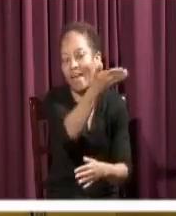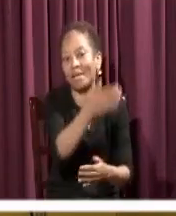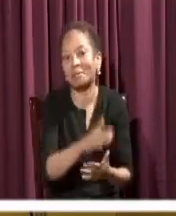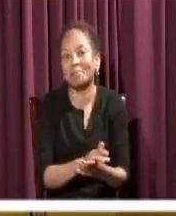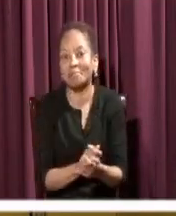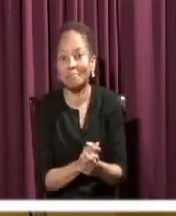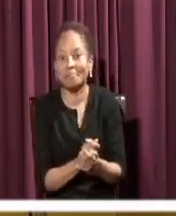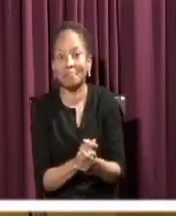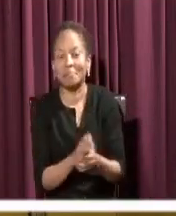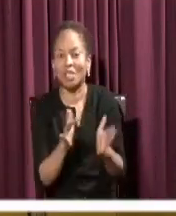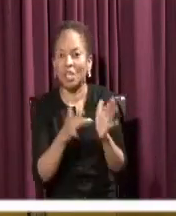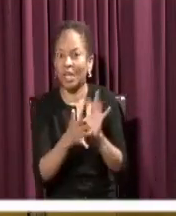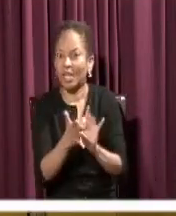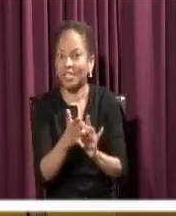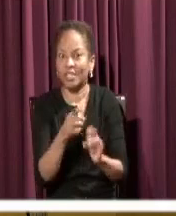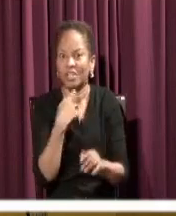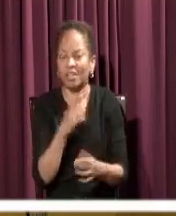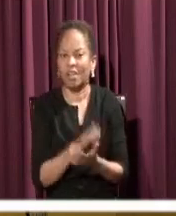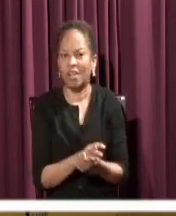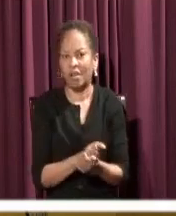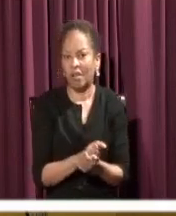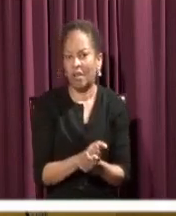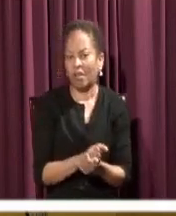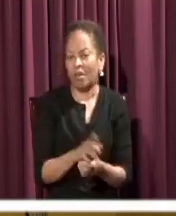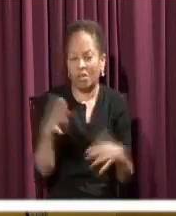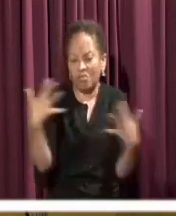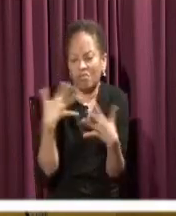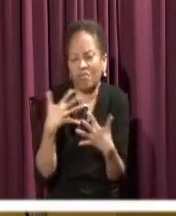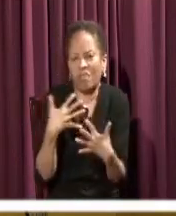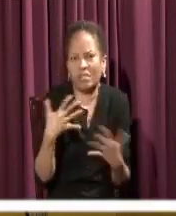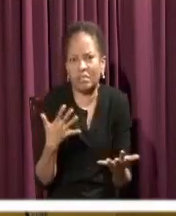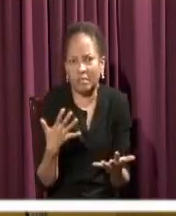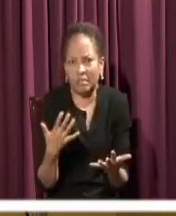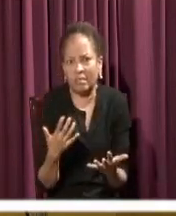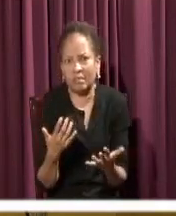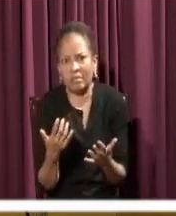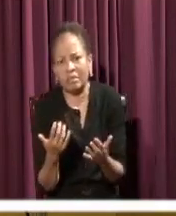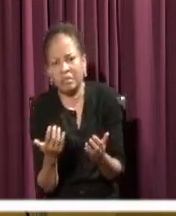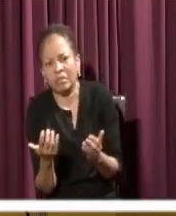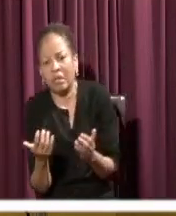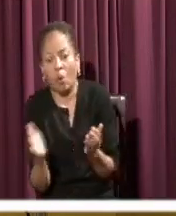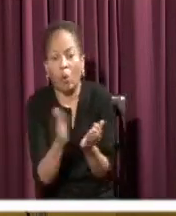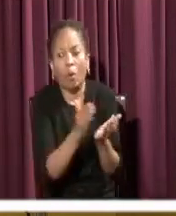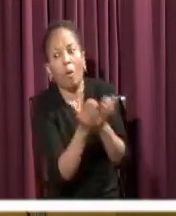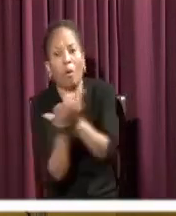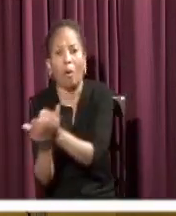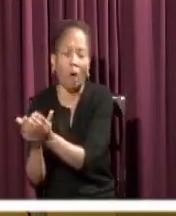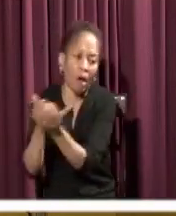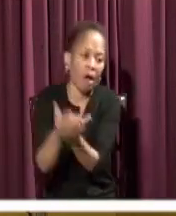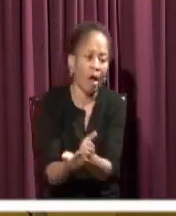And when he shows you, don't do like the eleven and talk about how hard that breeze was blowing.